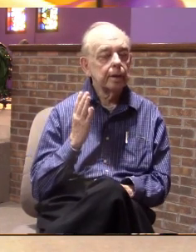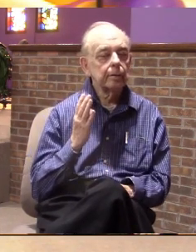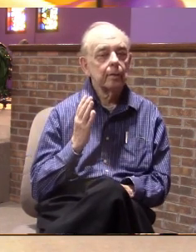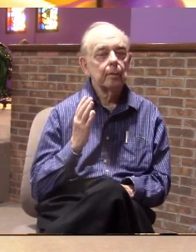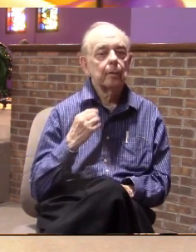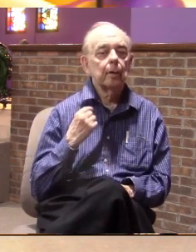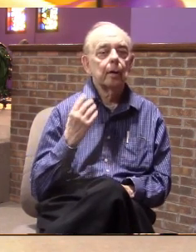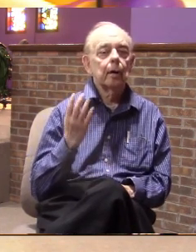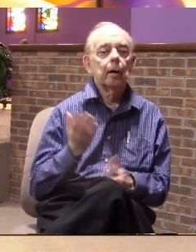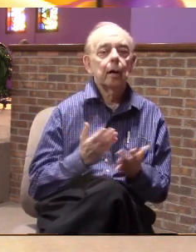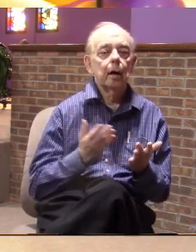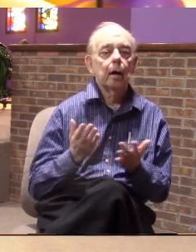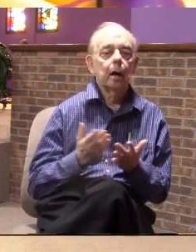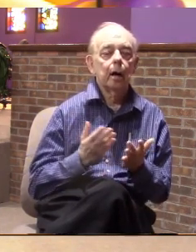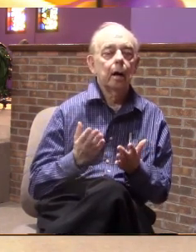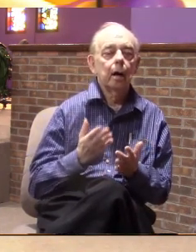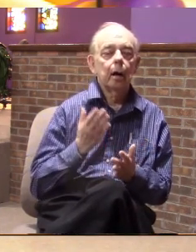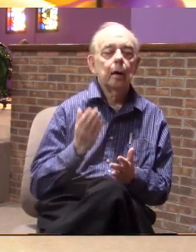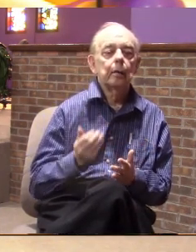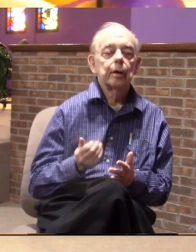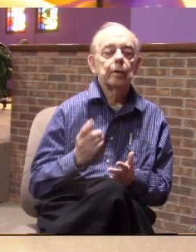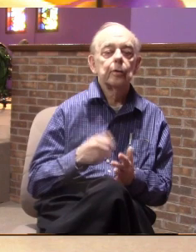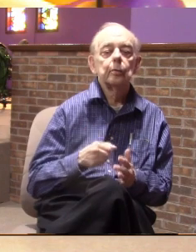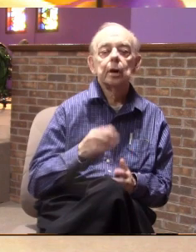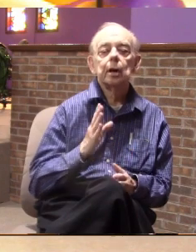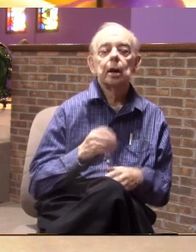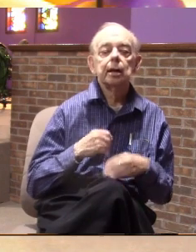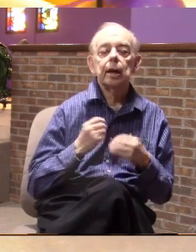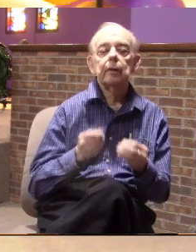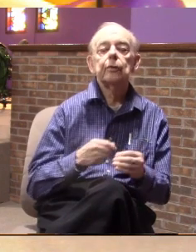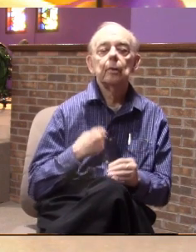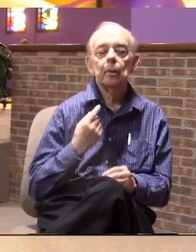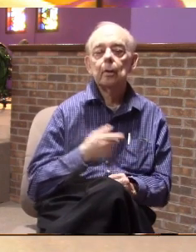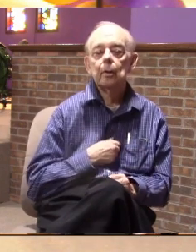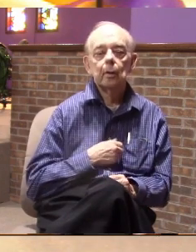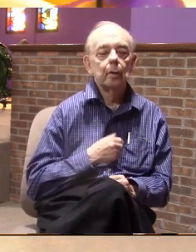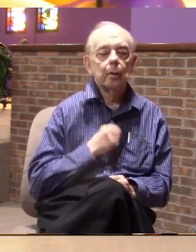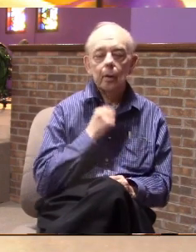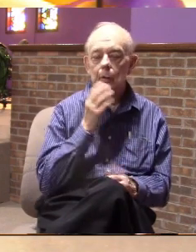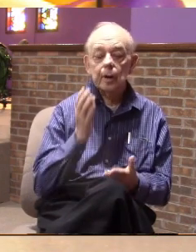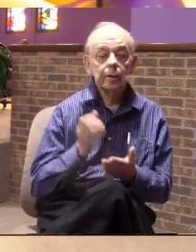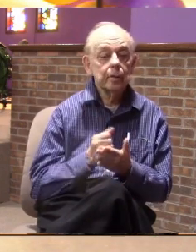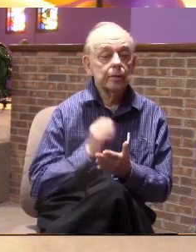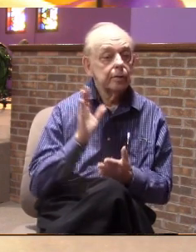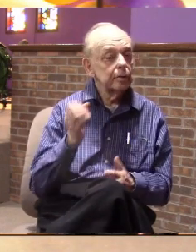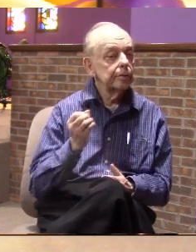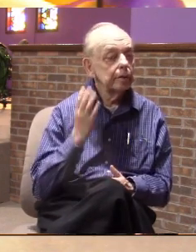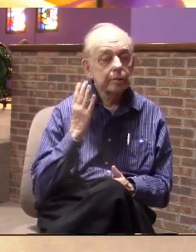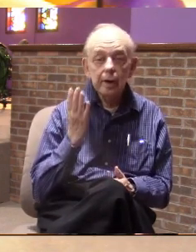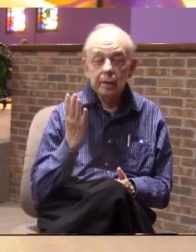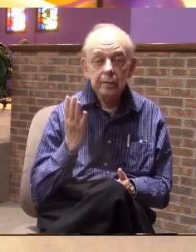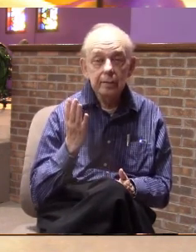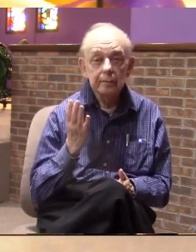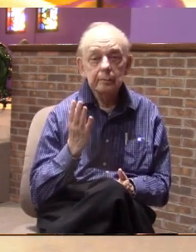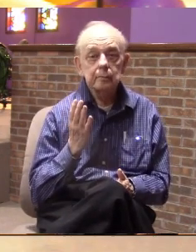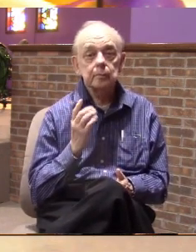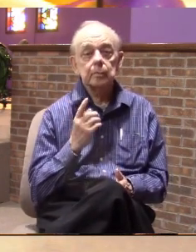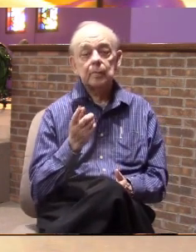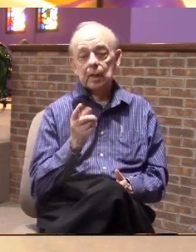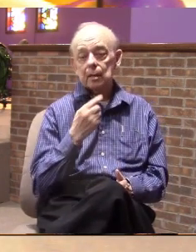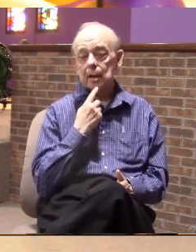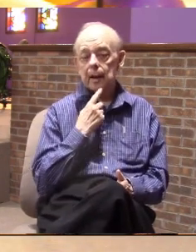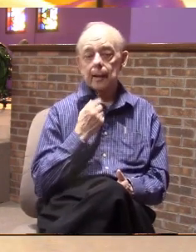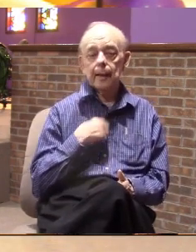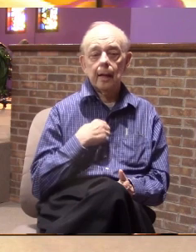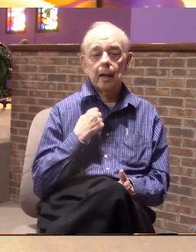we serve him because of what he gave us we don't deserve his grace you tell